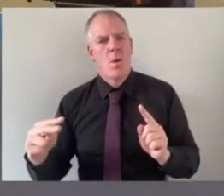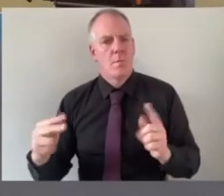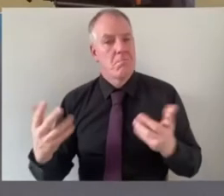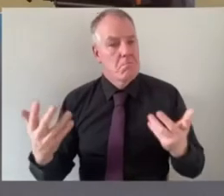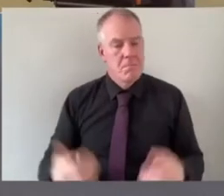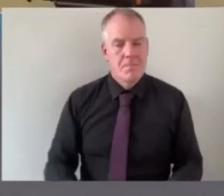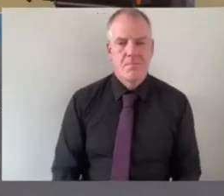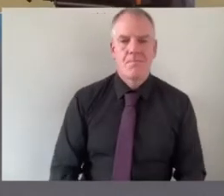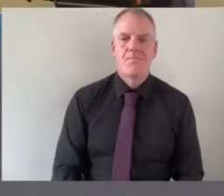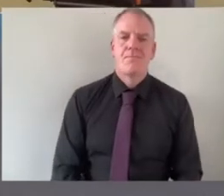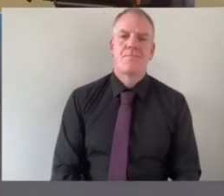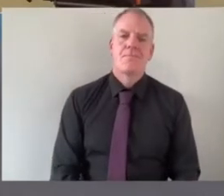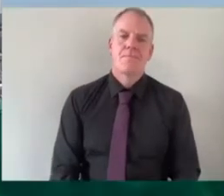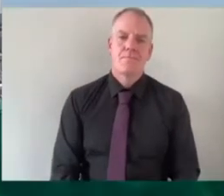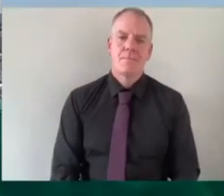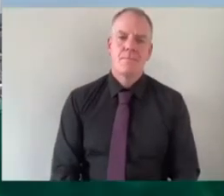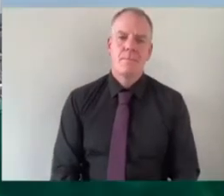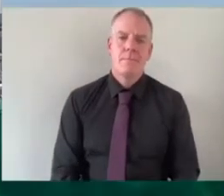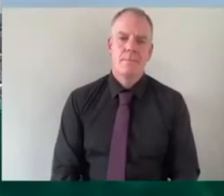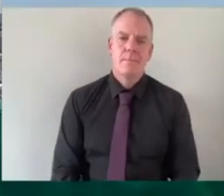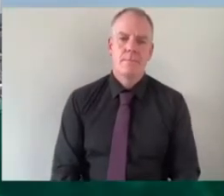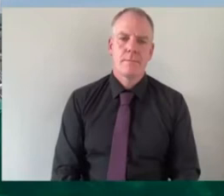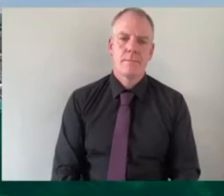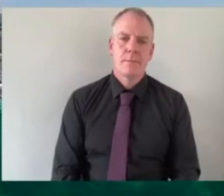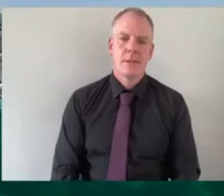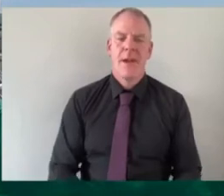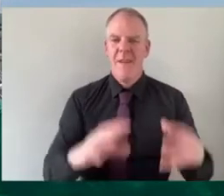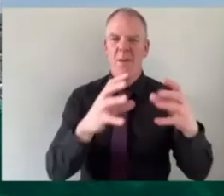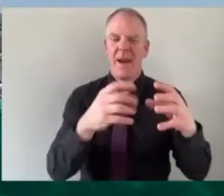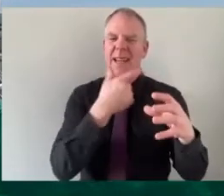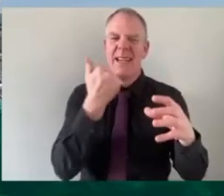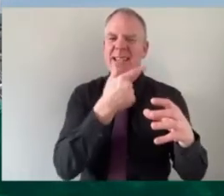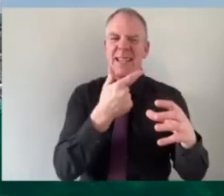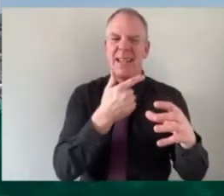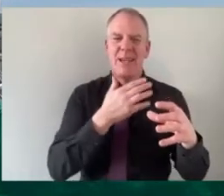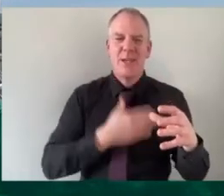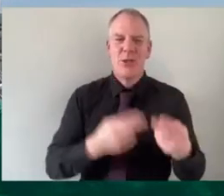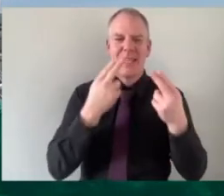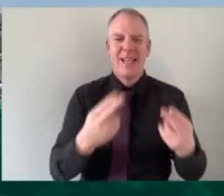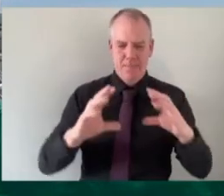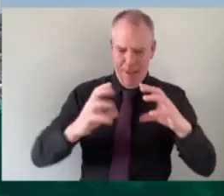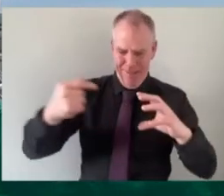yeah well look football's so easy all you need is an actual ball